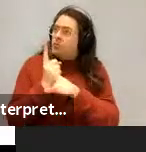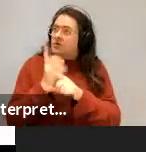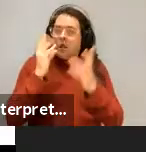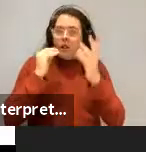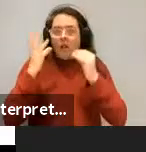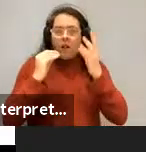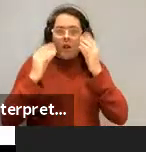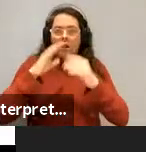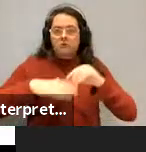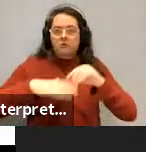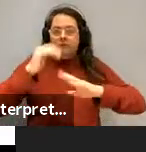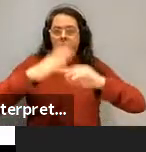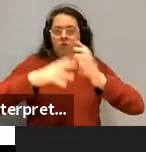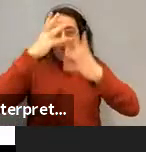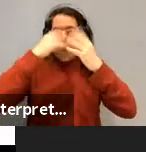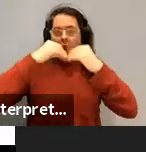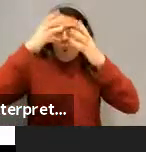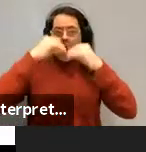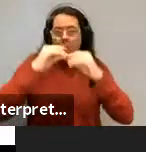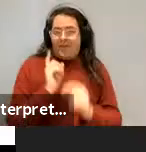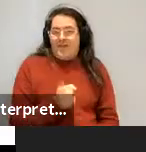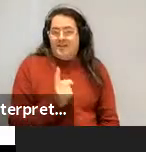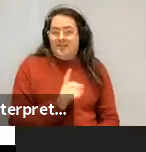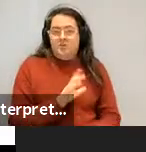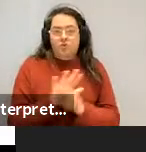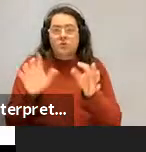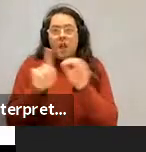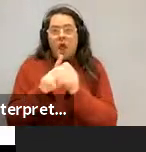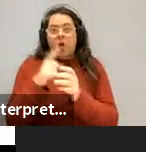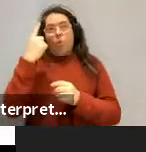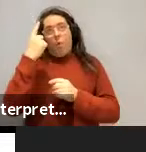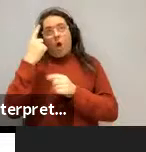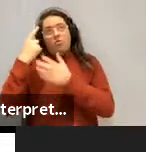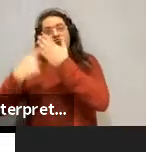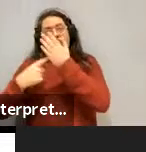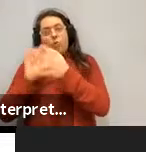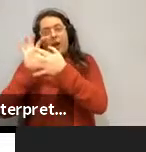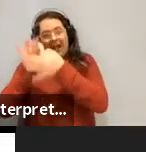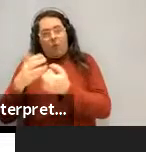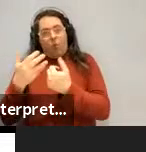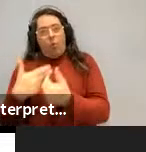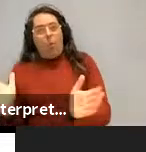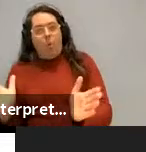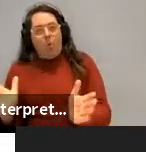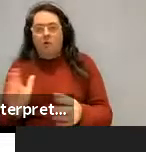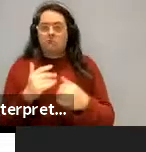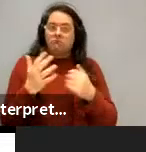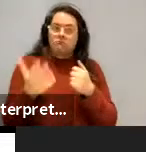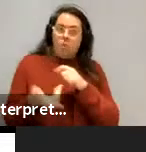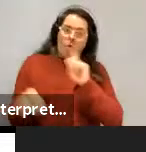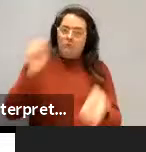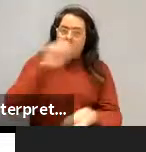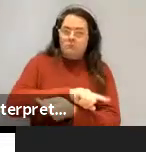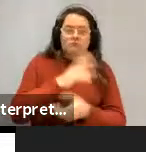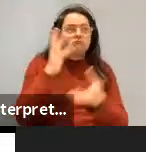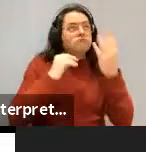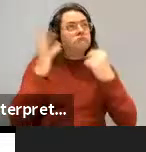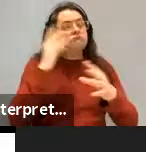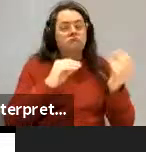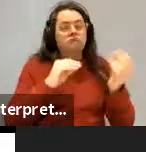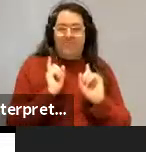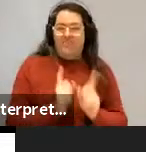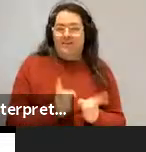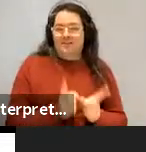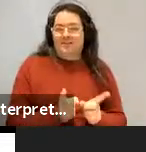Okay. It's not trying to learn a top-down constraint, which applies generally to block things. Okay. So a couple more slides here. Uh, this story